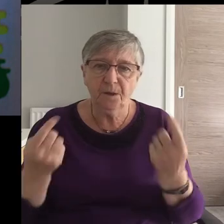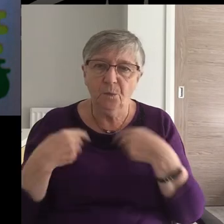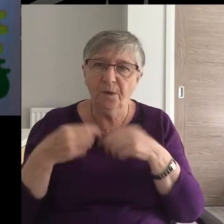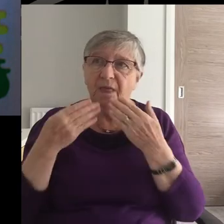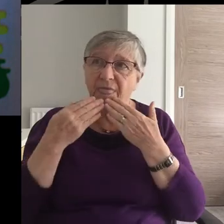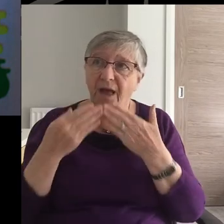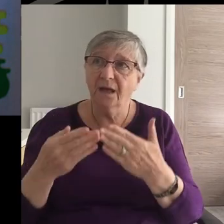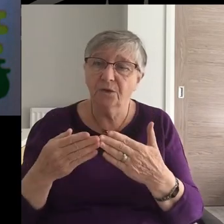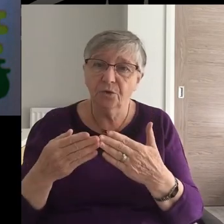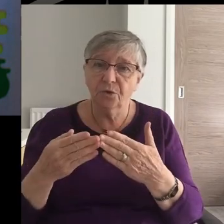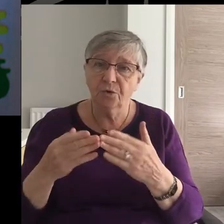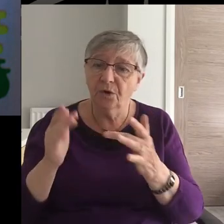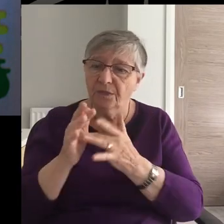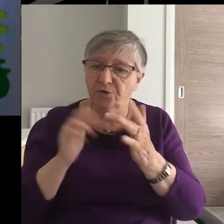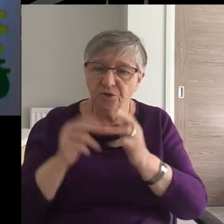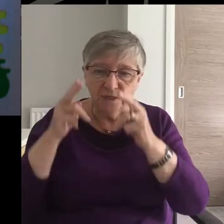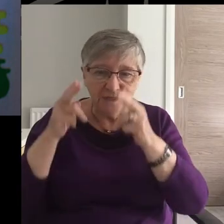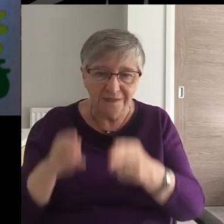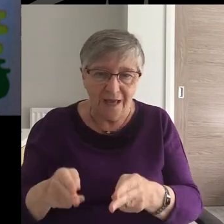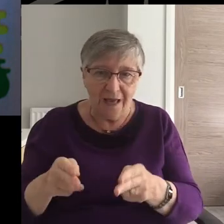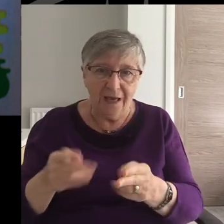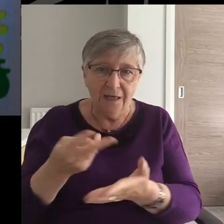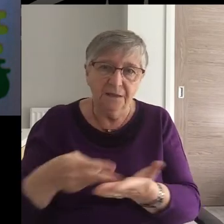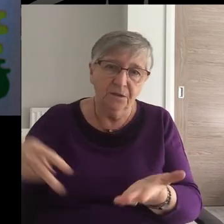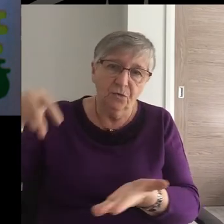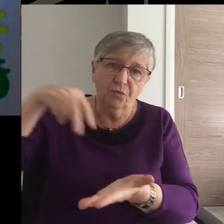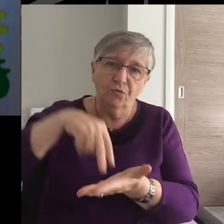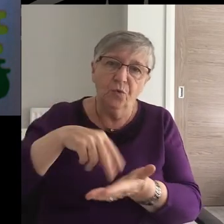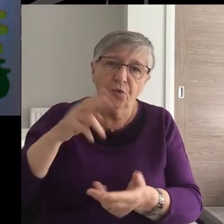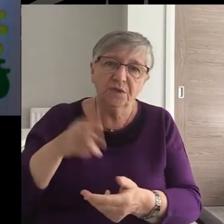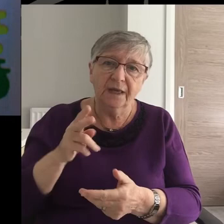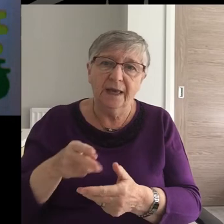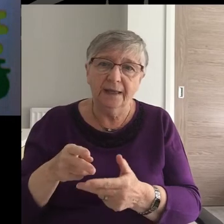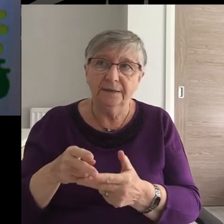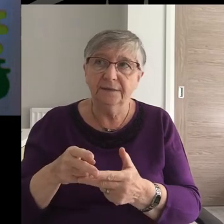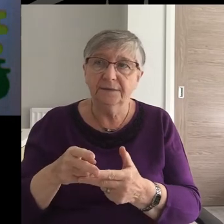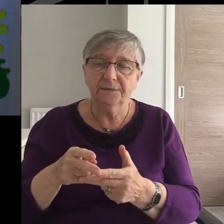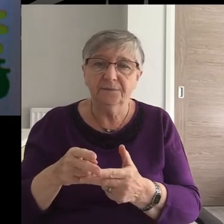we thank you that he died and rose again